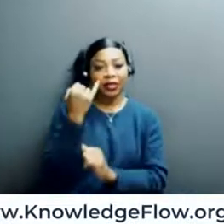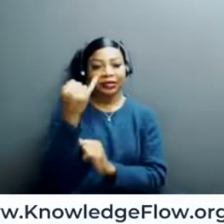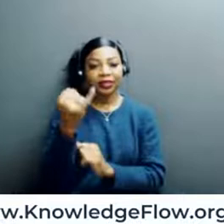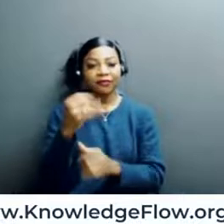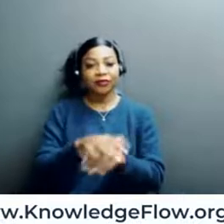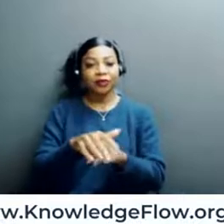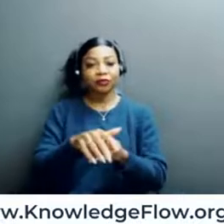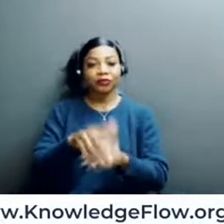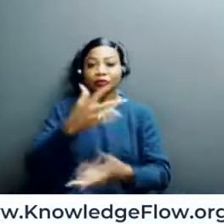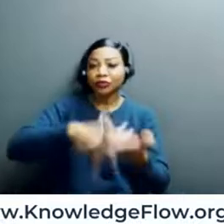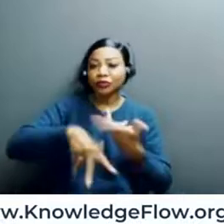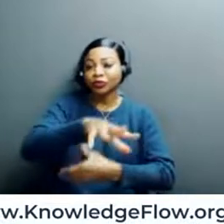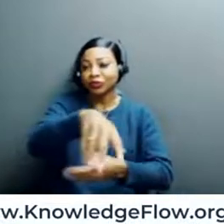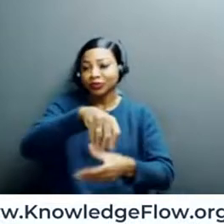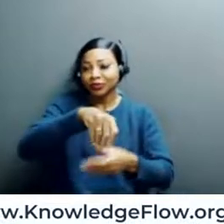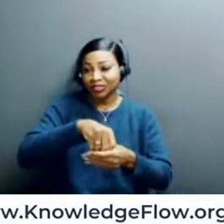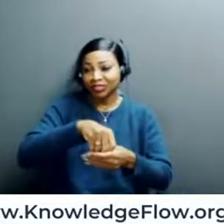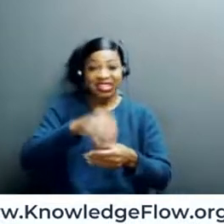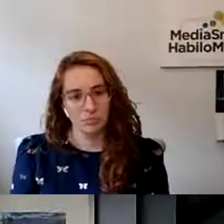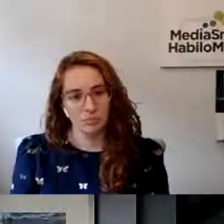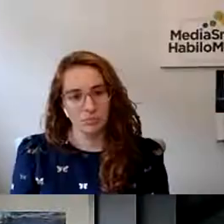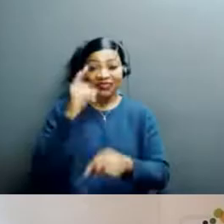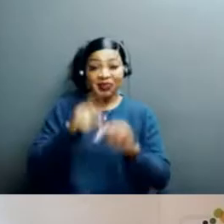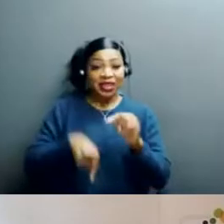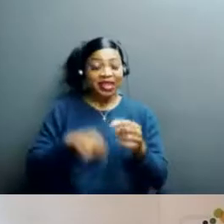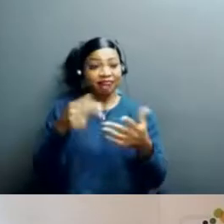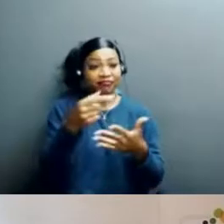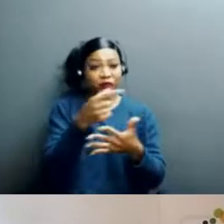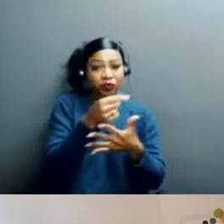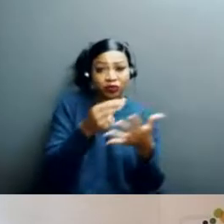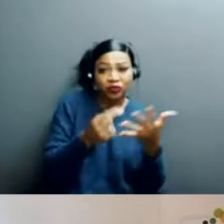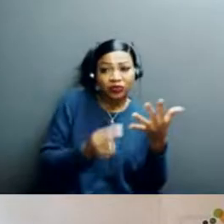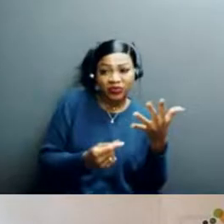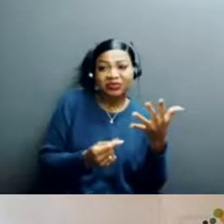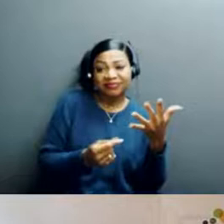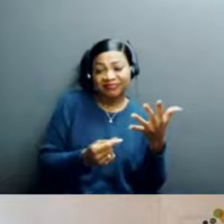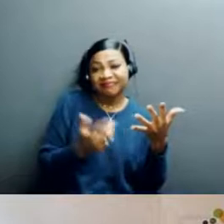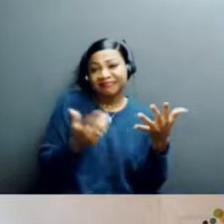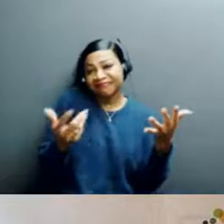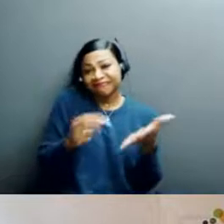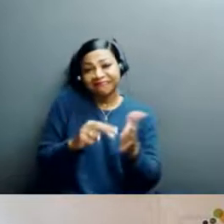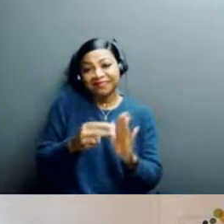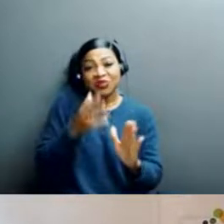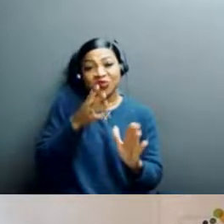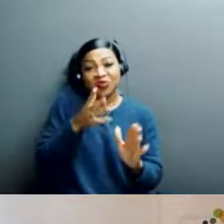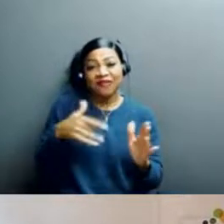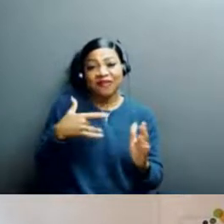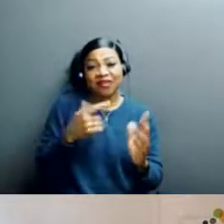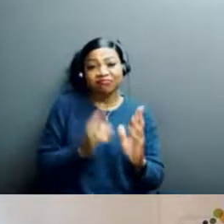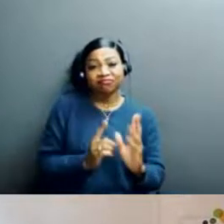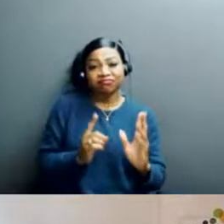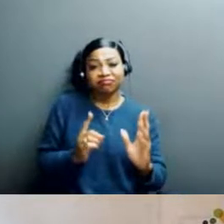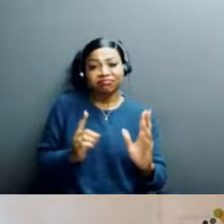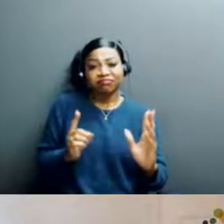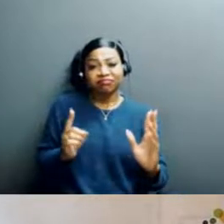inclusion, because if you can't do all those everyday things, little by little, you kind of fall off to the wayside and you lose your ability to